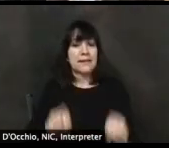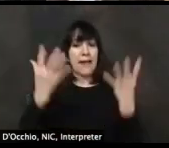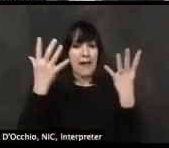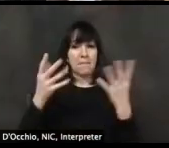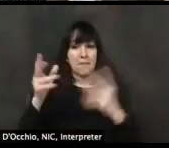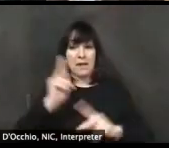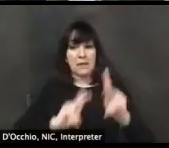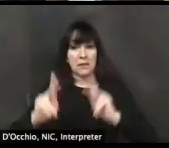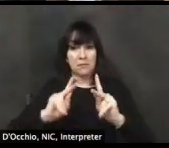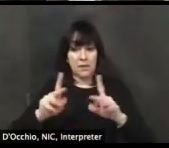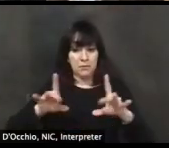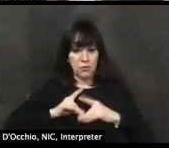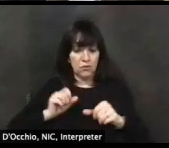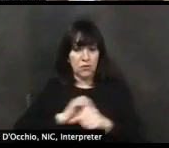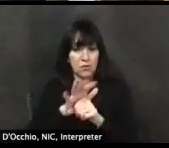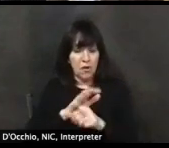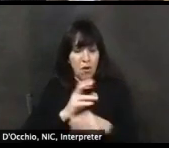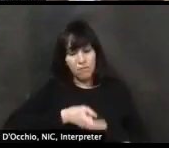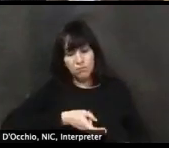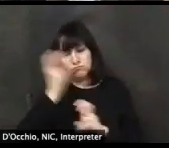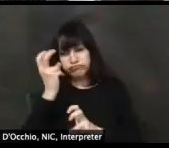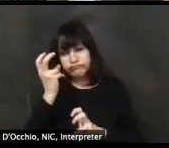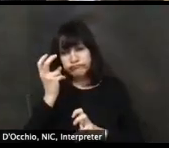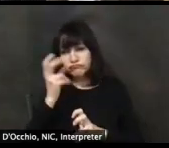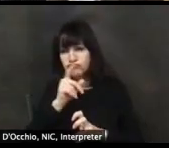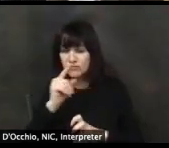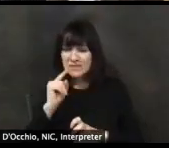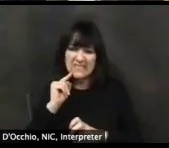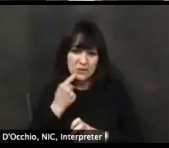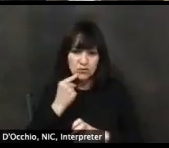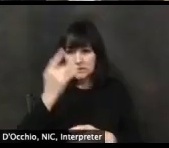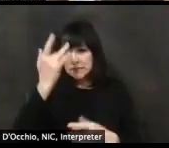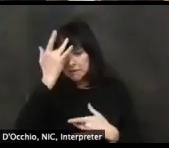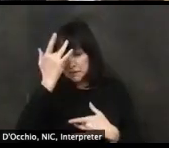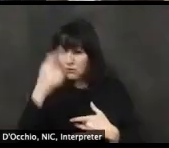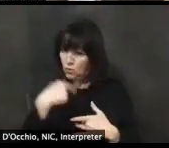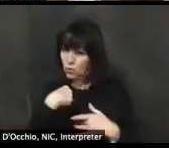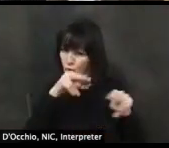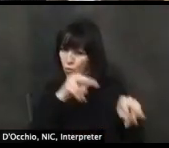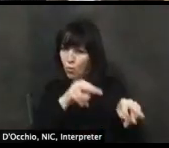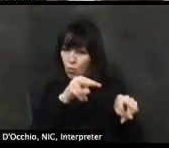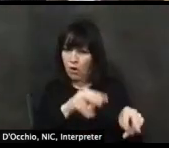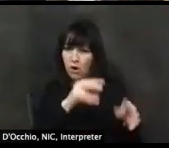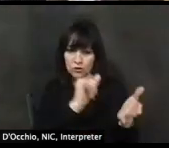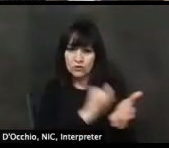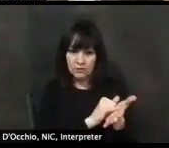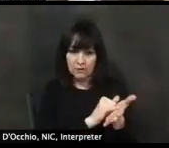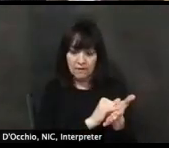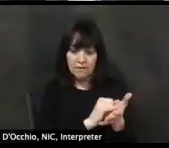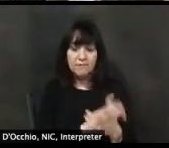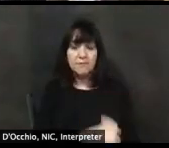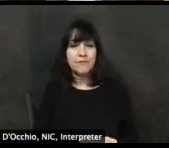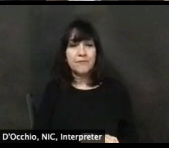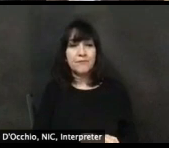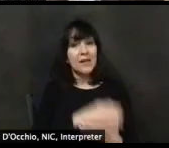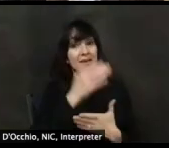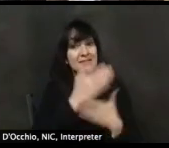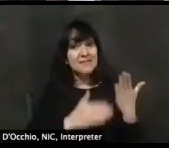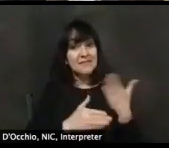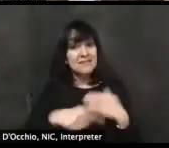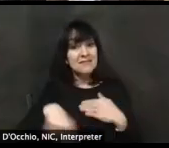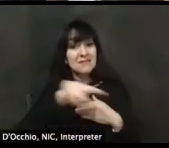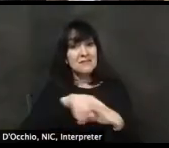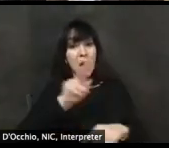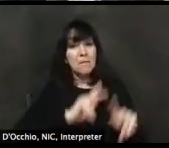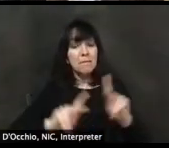in the state? So we're keeping a very close eye on that as well as one that we call COVID like illness, which just helps us see, you know,